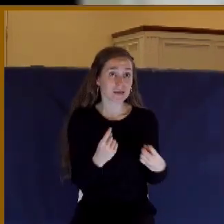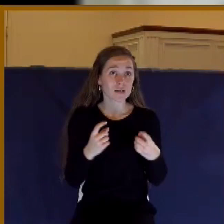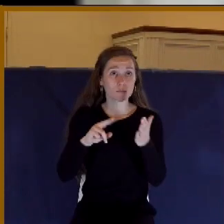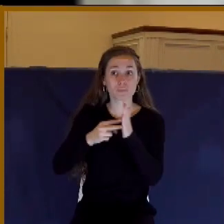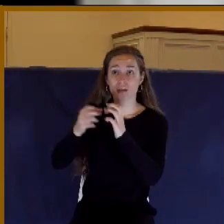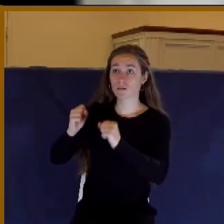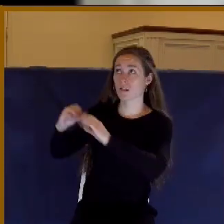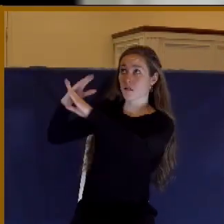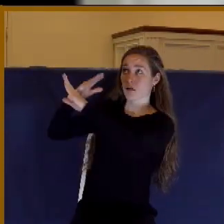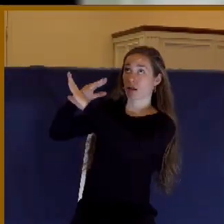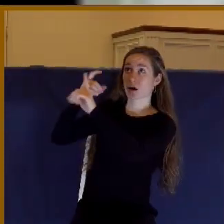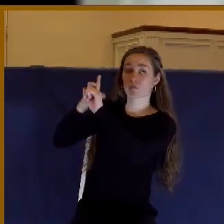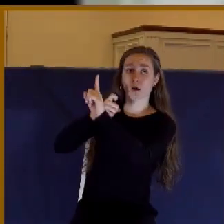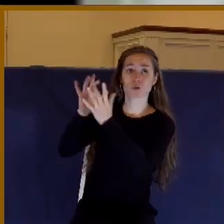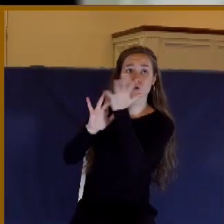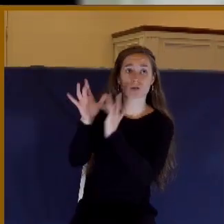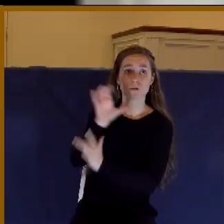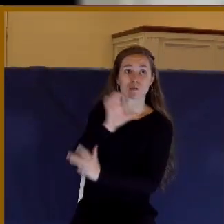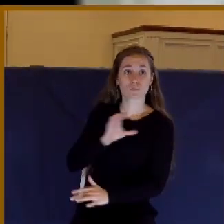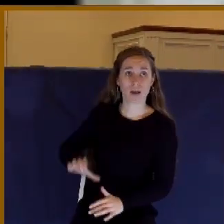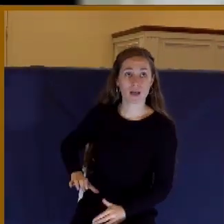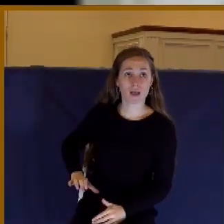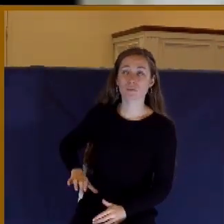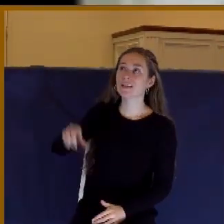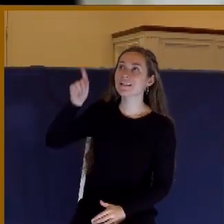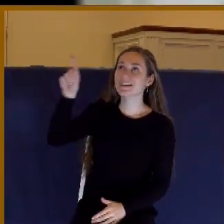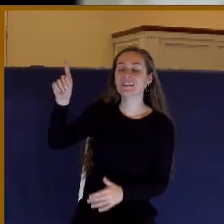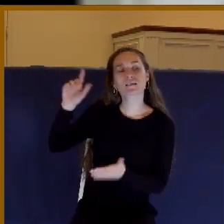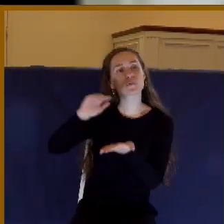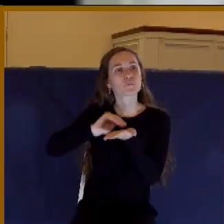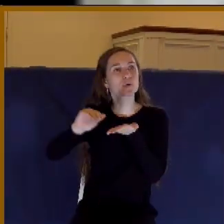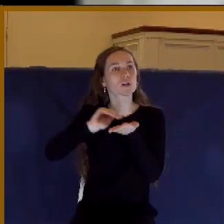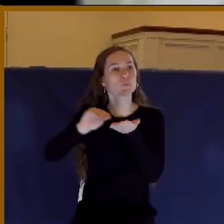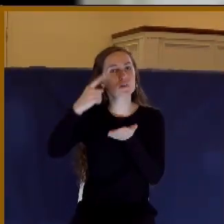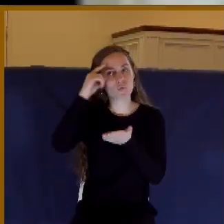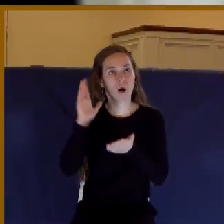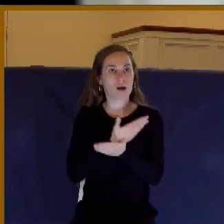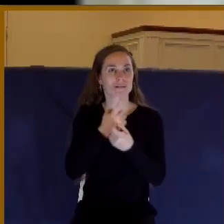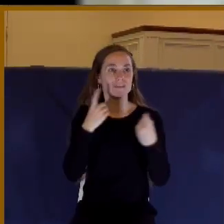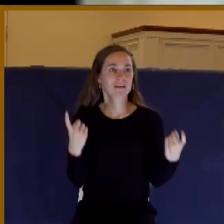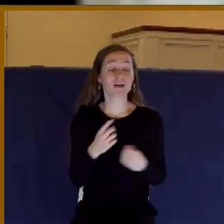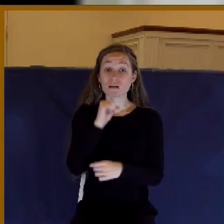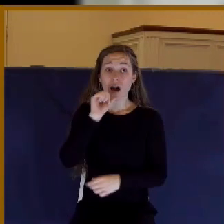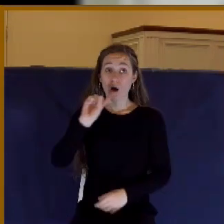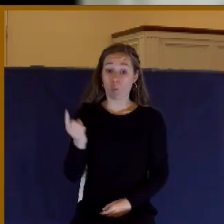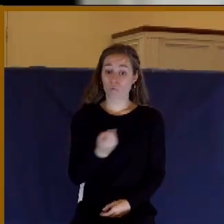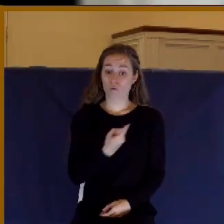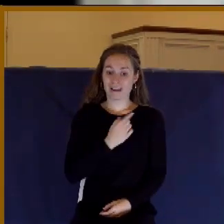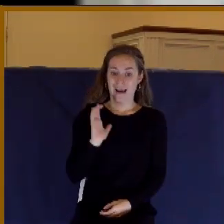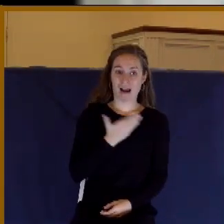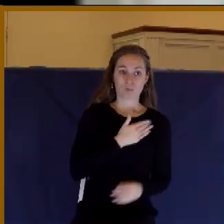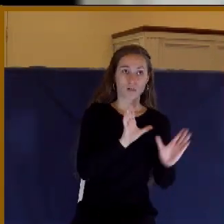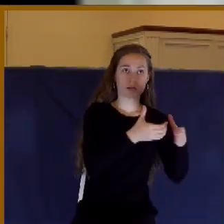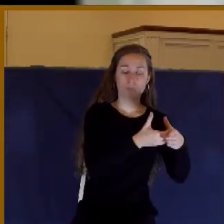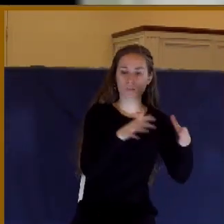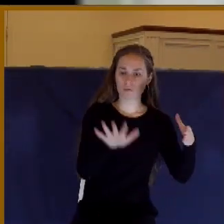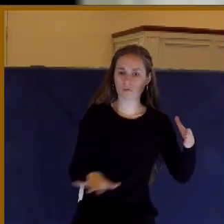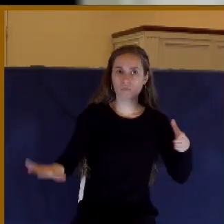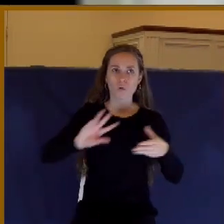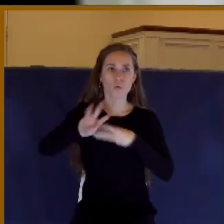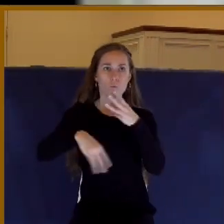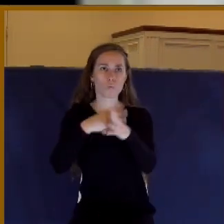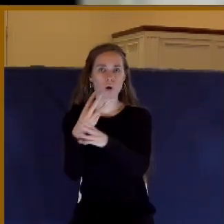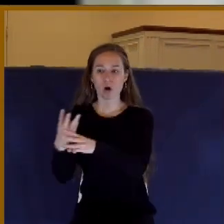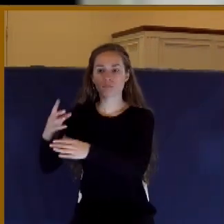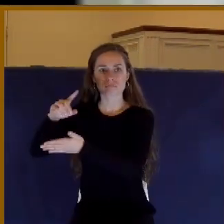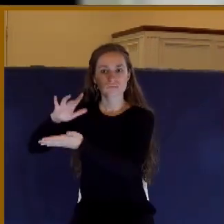righteous. And he is the propitiation for our sins, and not for ours only, but also the sins of the whole world. And